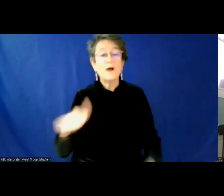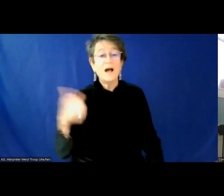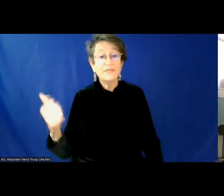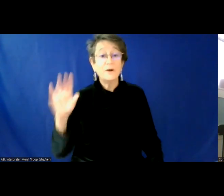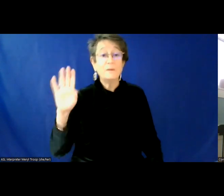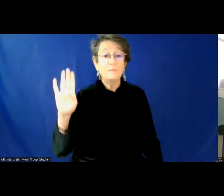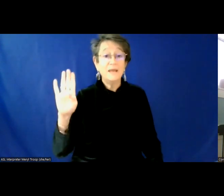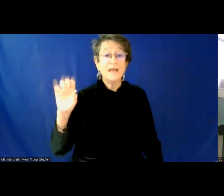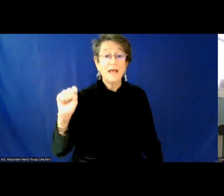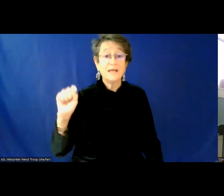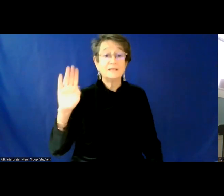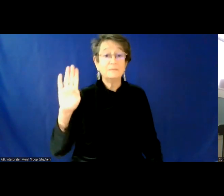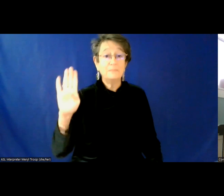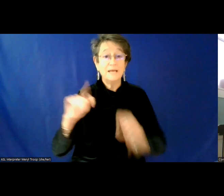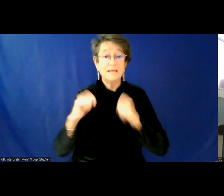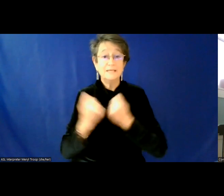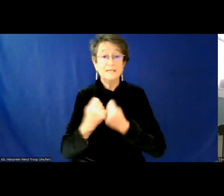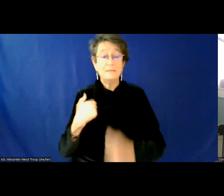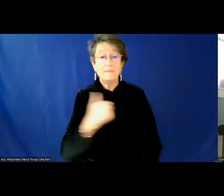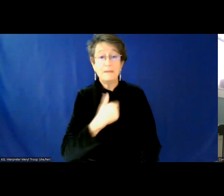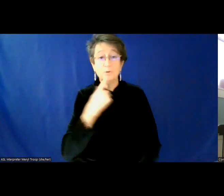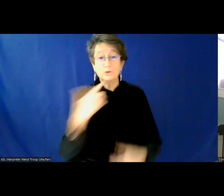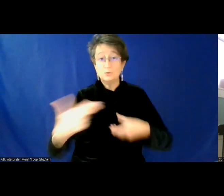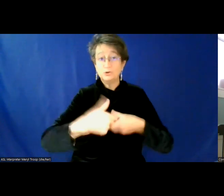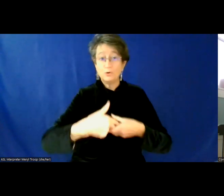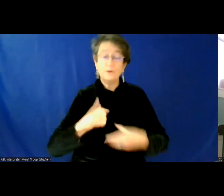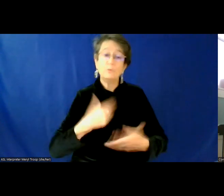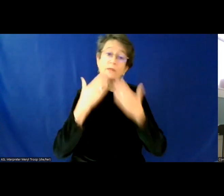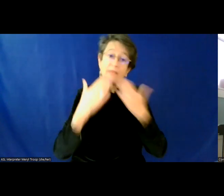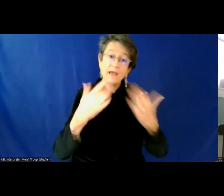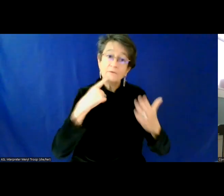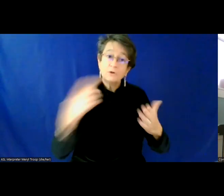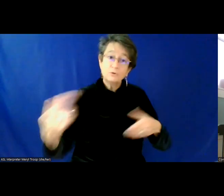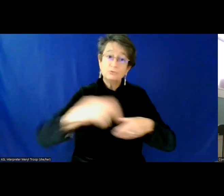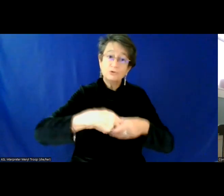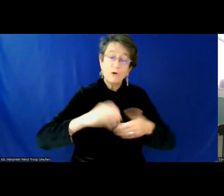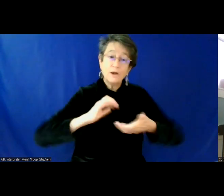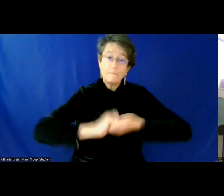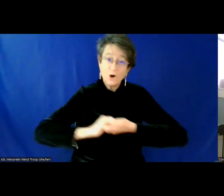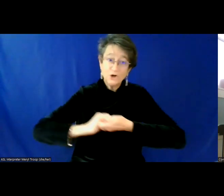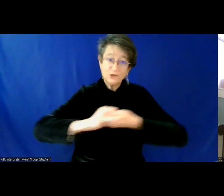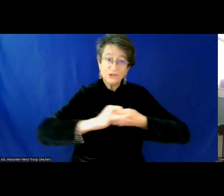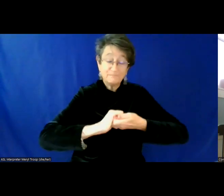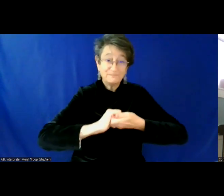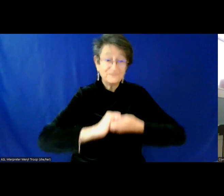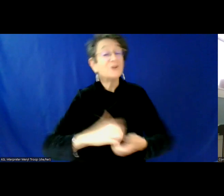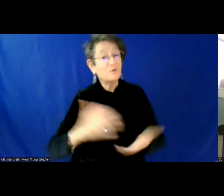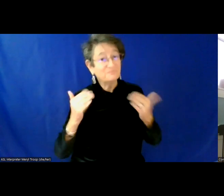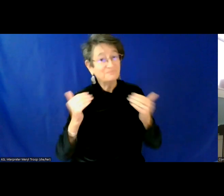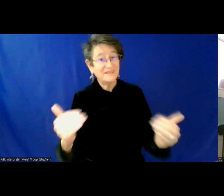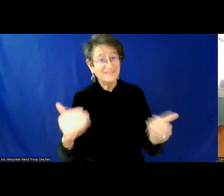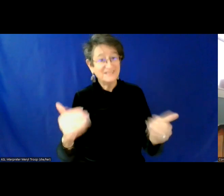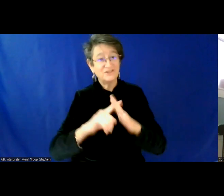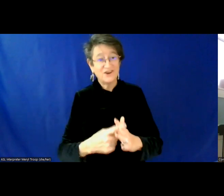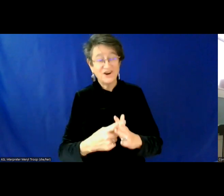who have joined us here today. We are grateful to have you as a partner. Okay. So with that, let's get started. It is with great